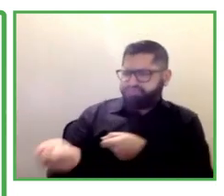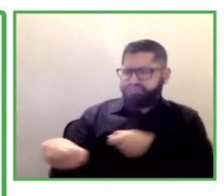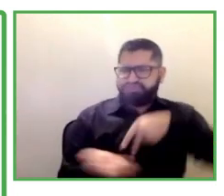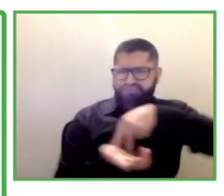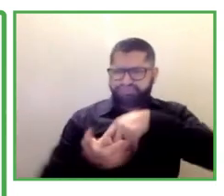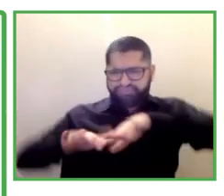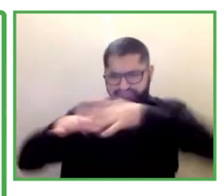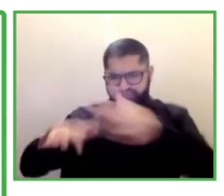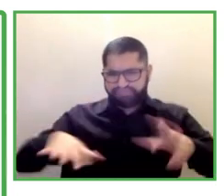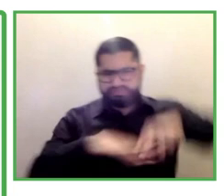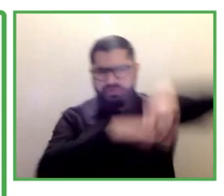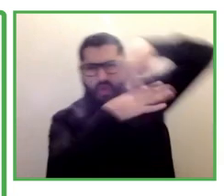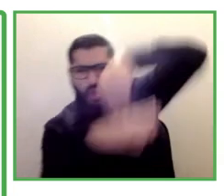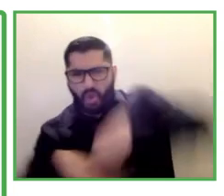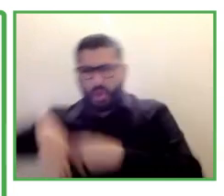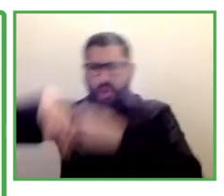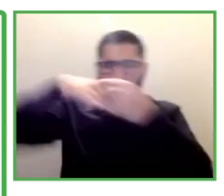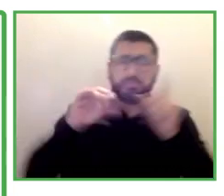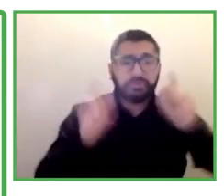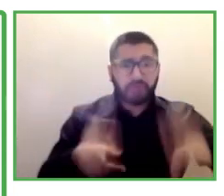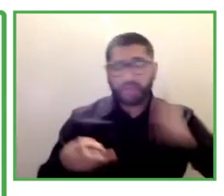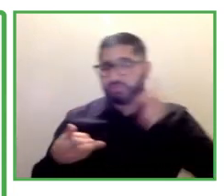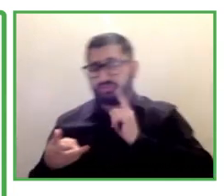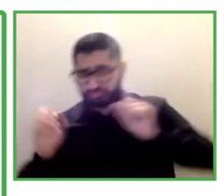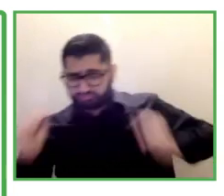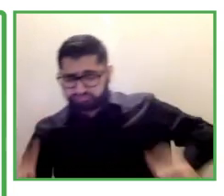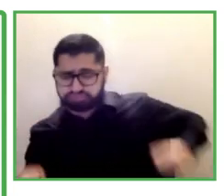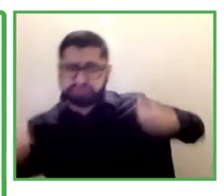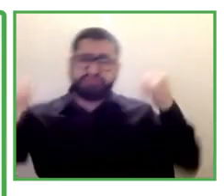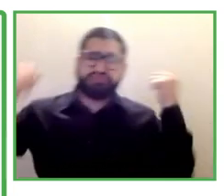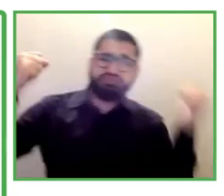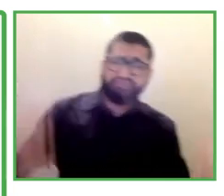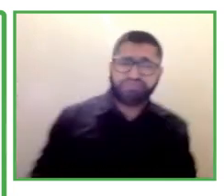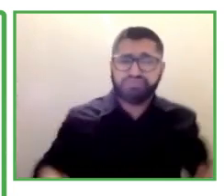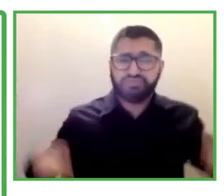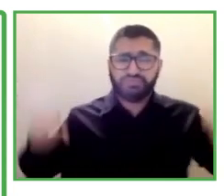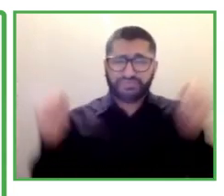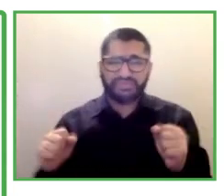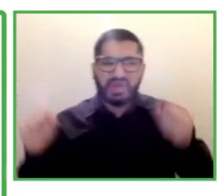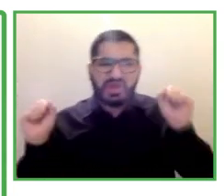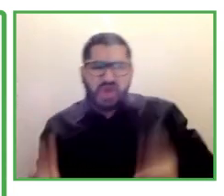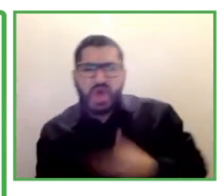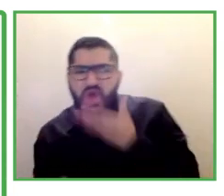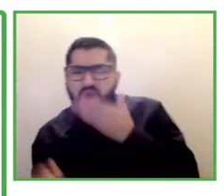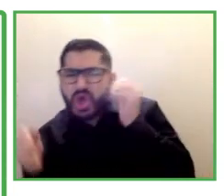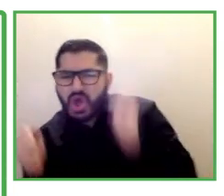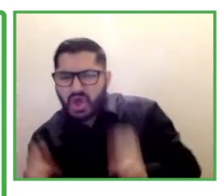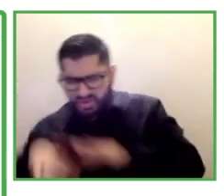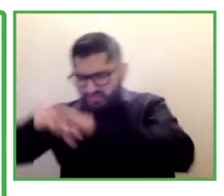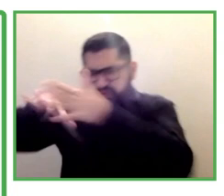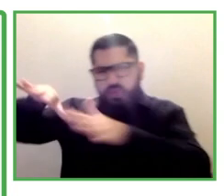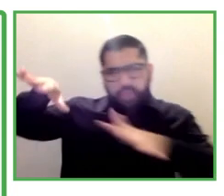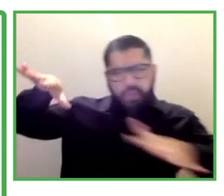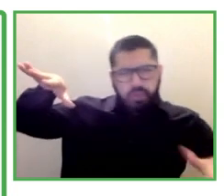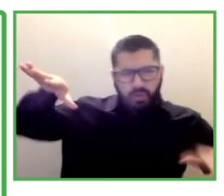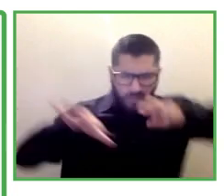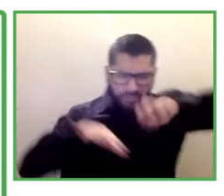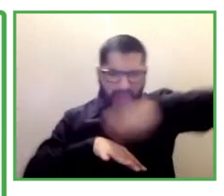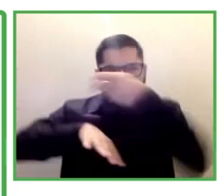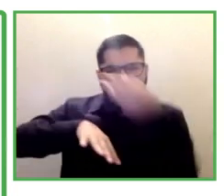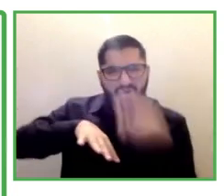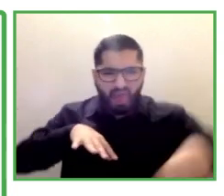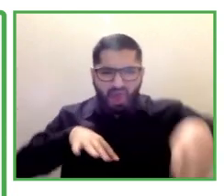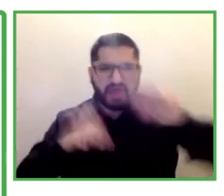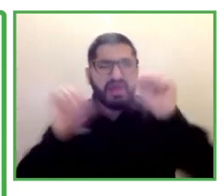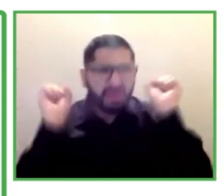to really understand what the stigma and the fears of your employees are